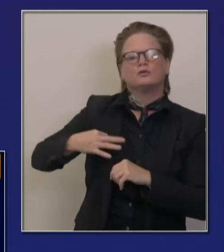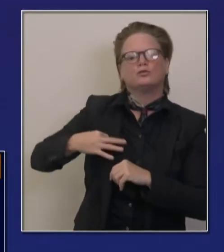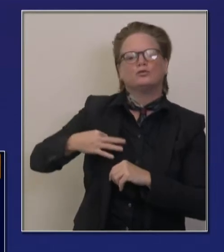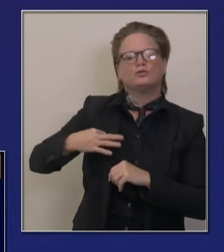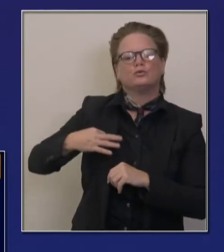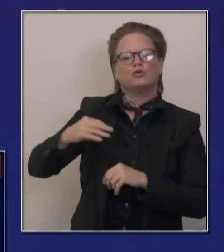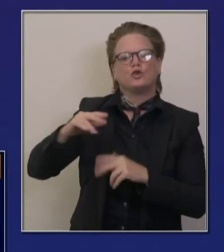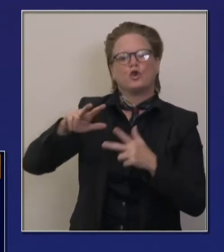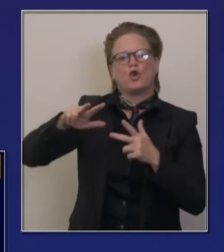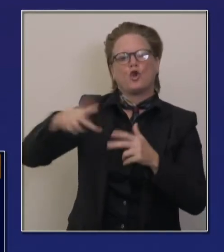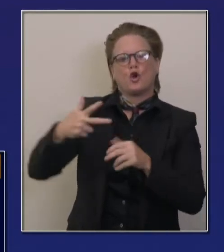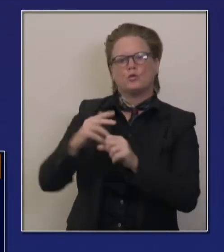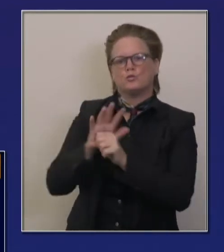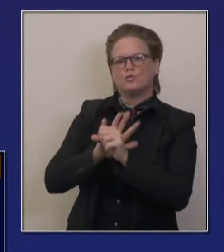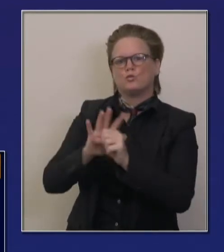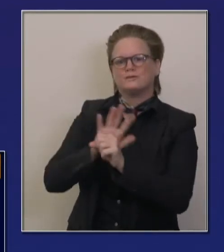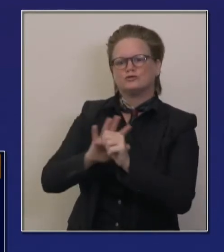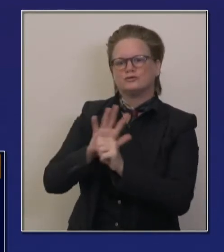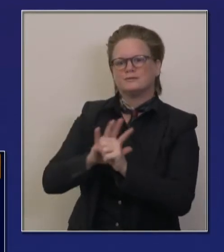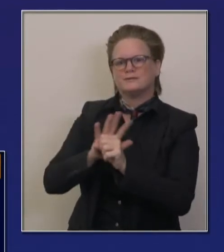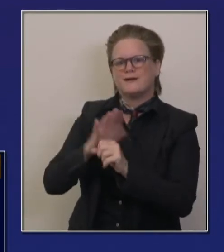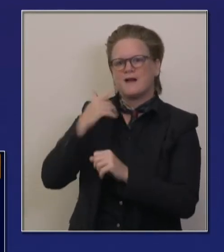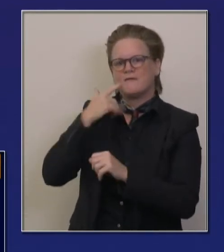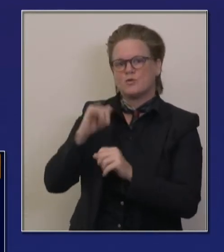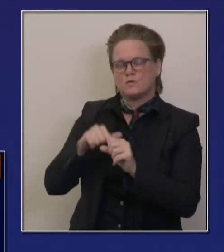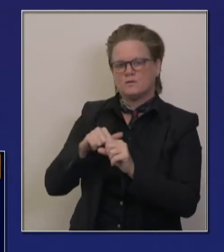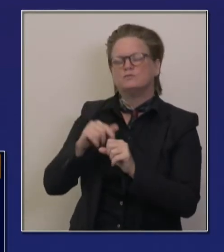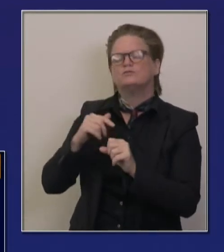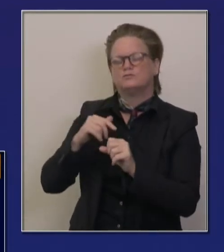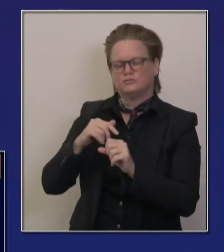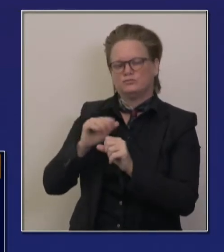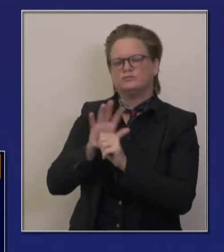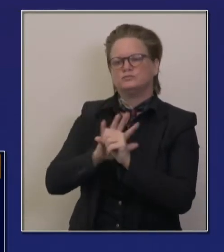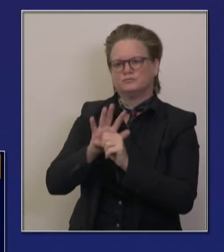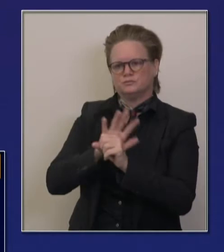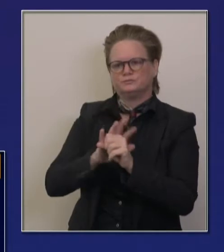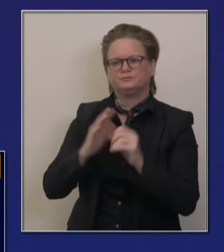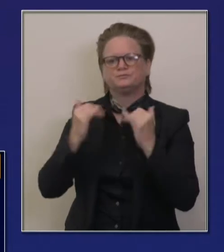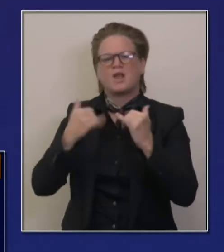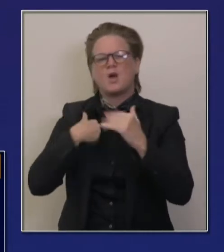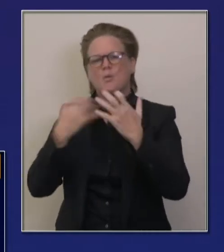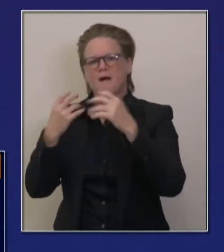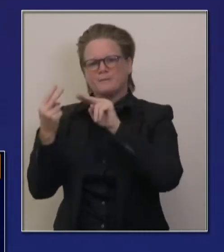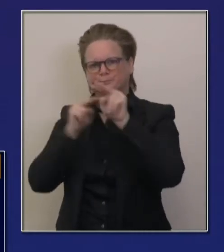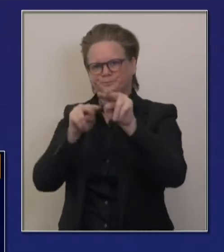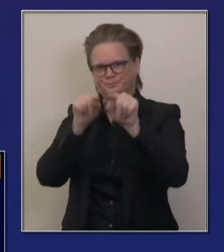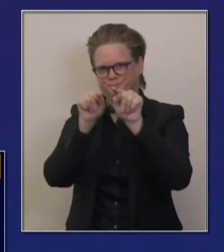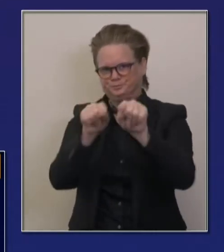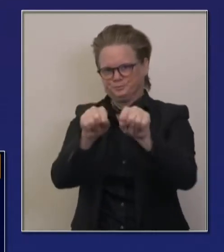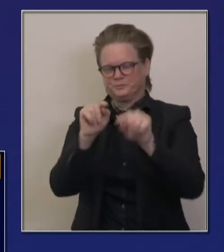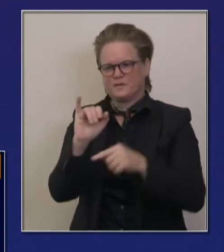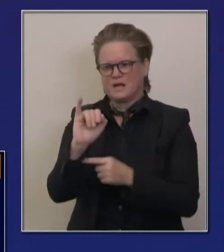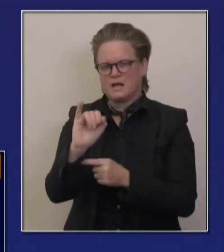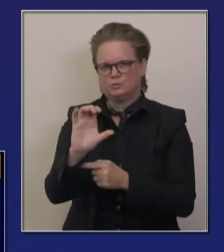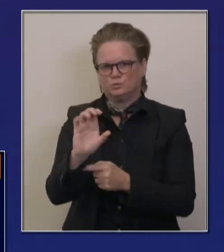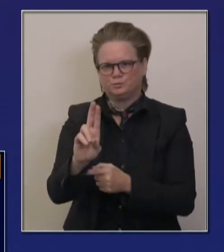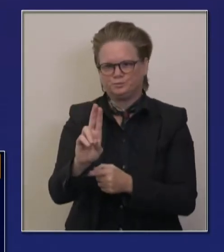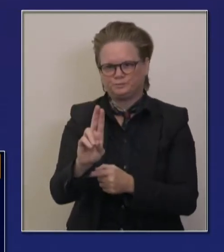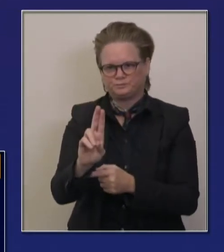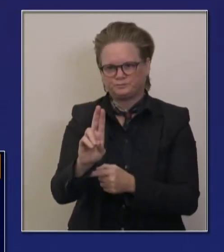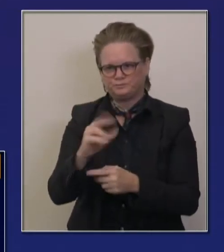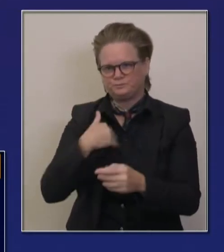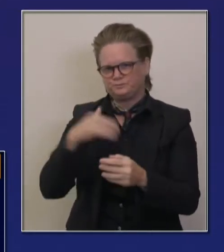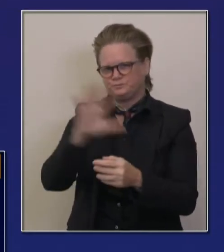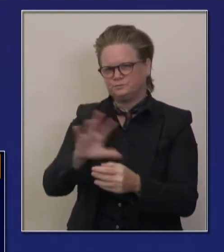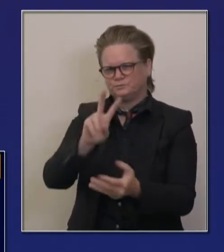moment. Let's take a look, though, specifically at ICU admissions in the state. Now over 2,000. We were just at about 1,400 two weeks ago.